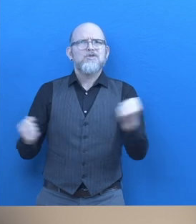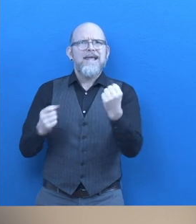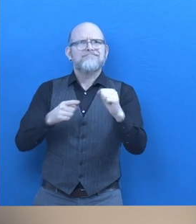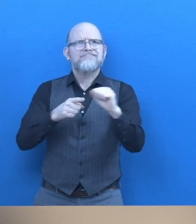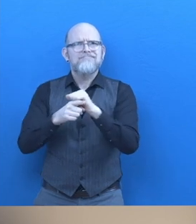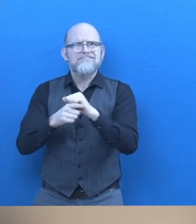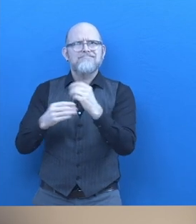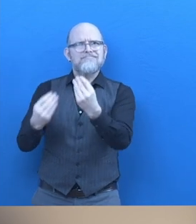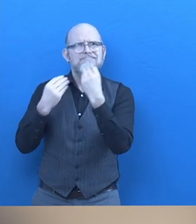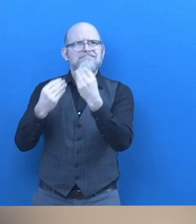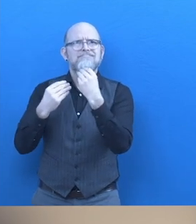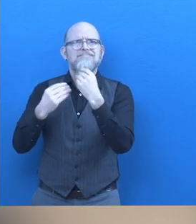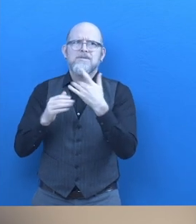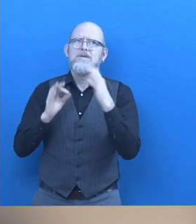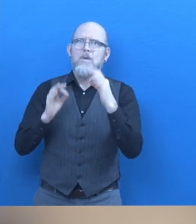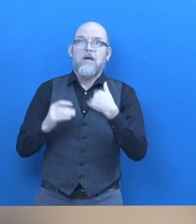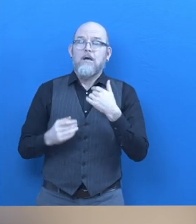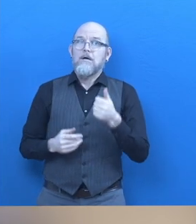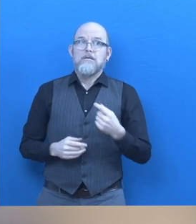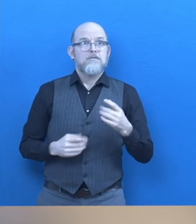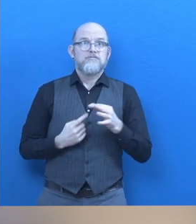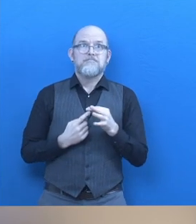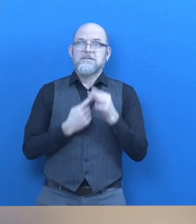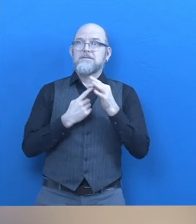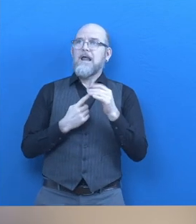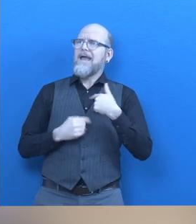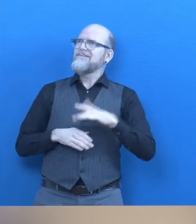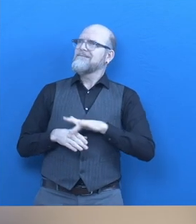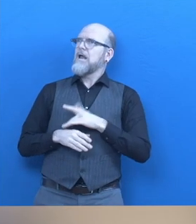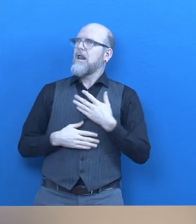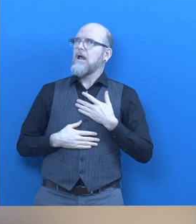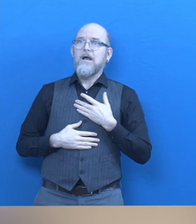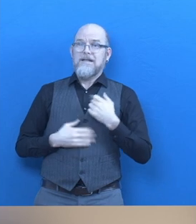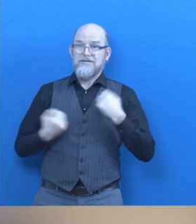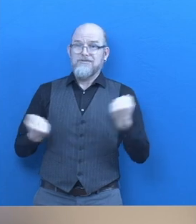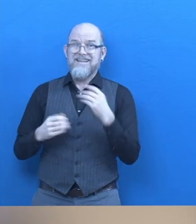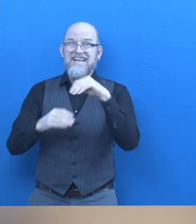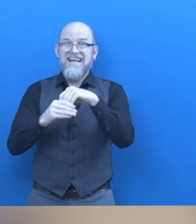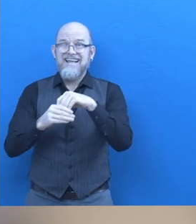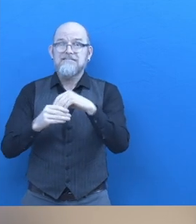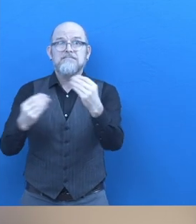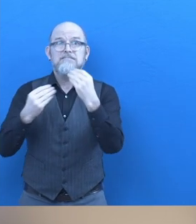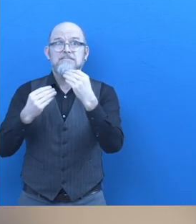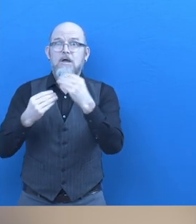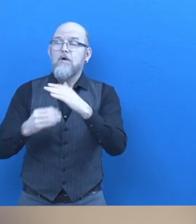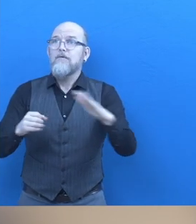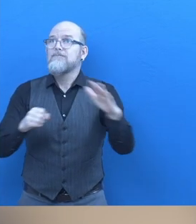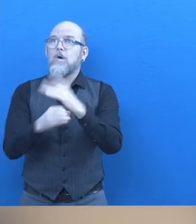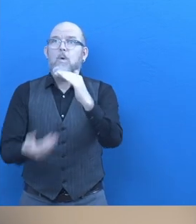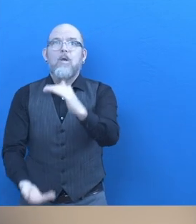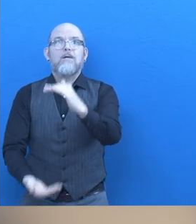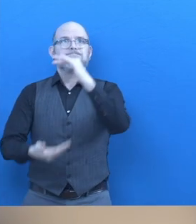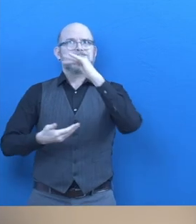I was empowered as a woman, through self-advocacy, but also a stakeholder it made me aware of opportunities available for employment.